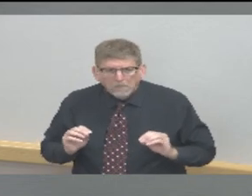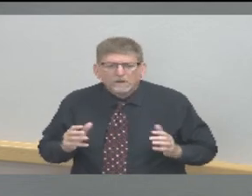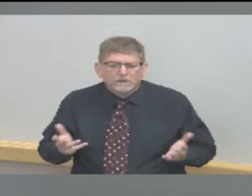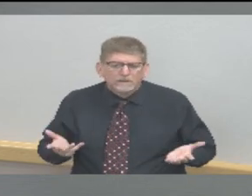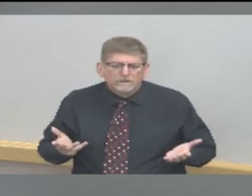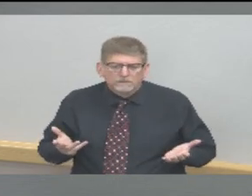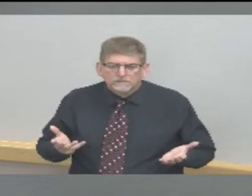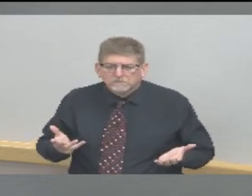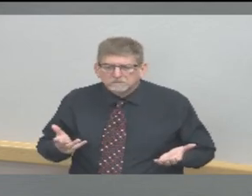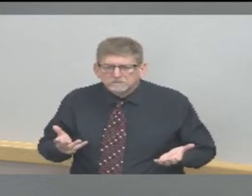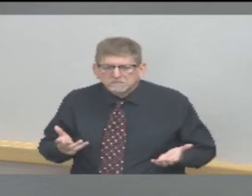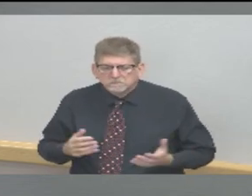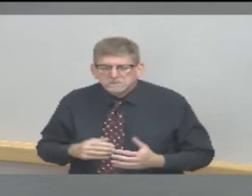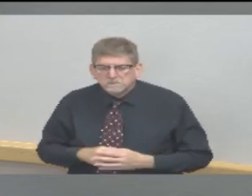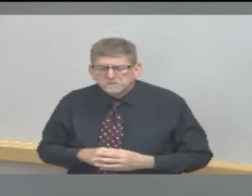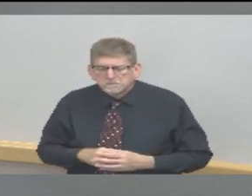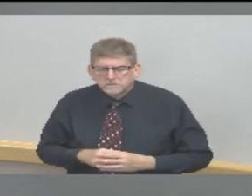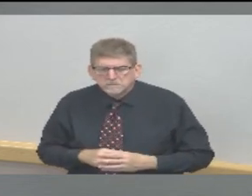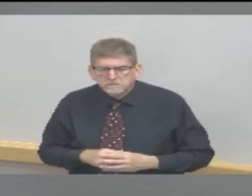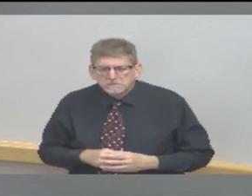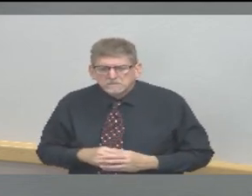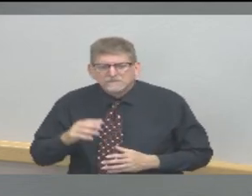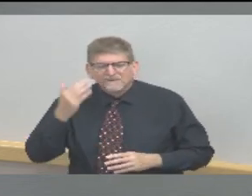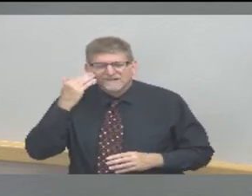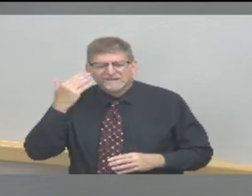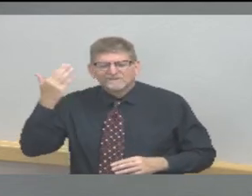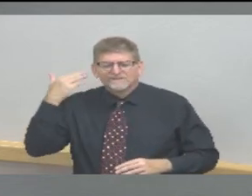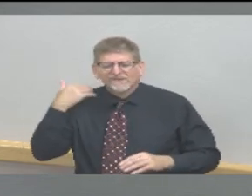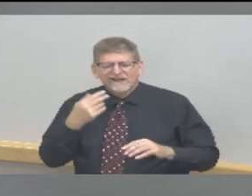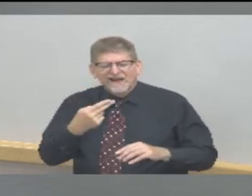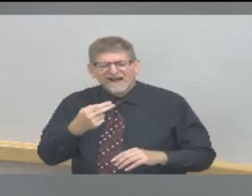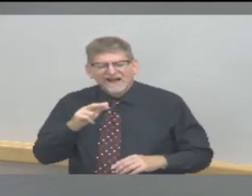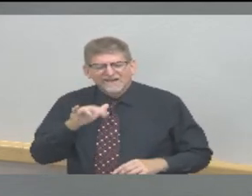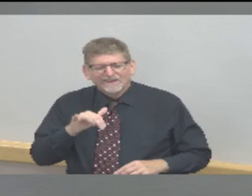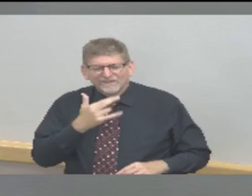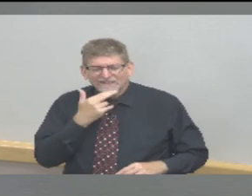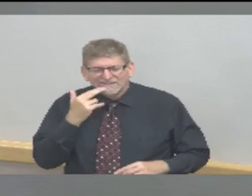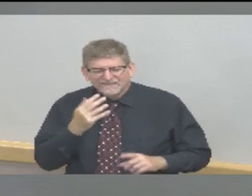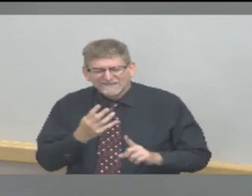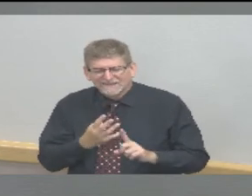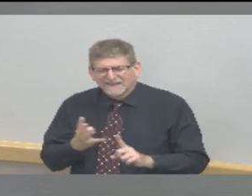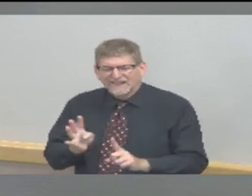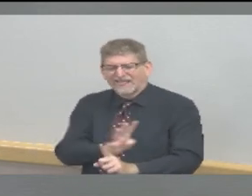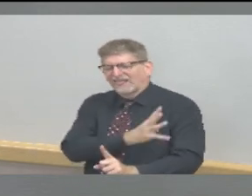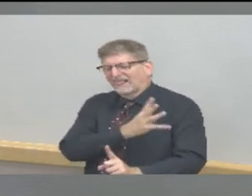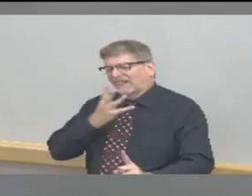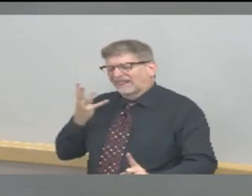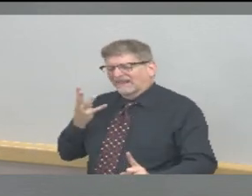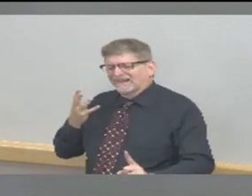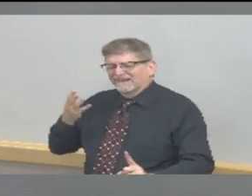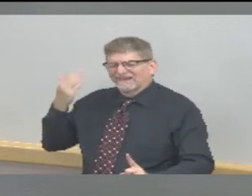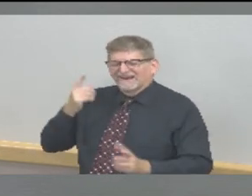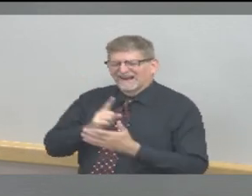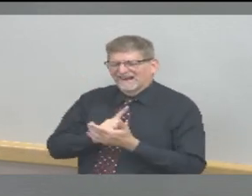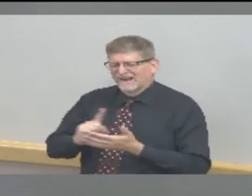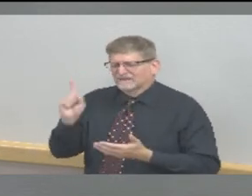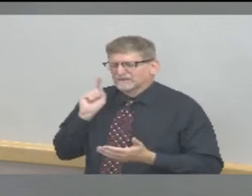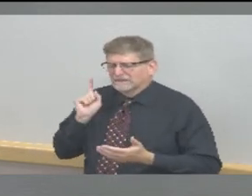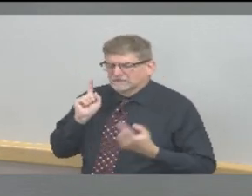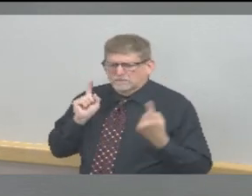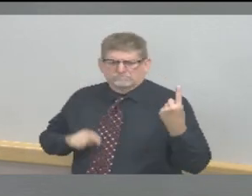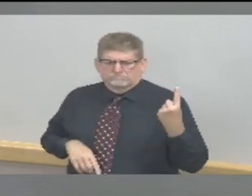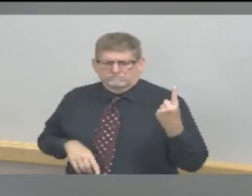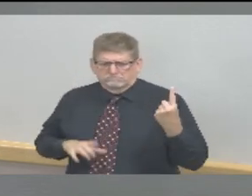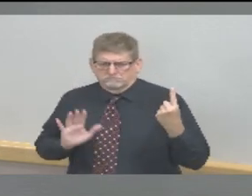with a long line of customers at a bar near Purdue last week. But that issue, as we discussed